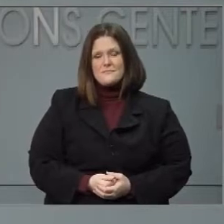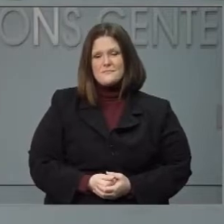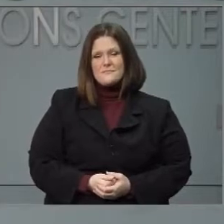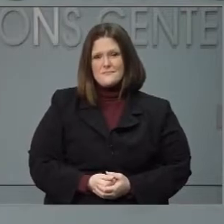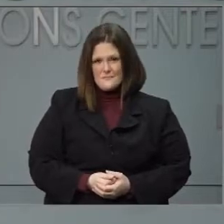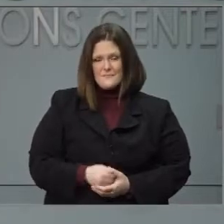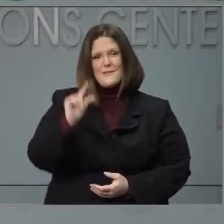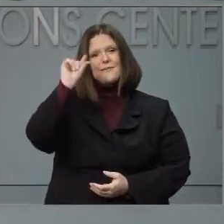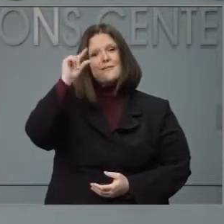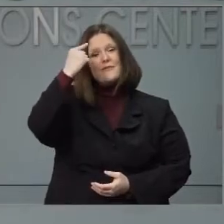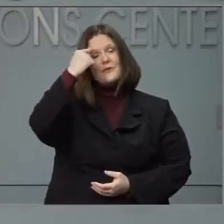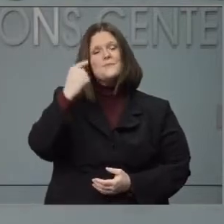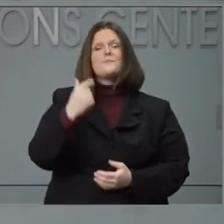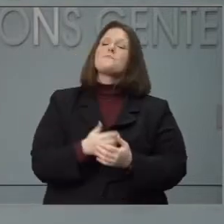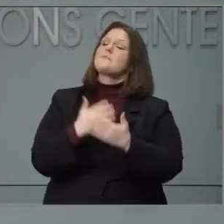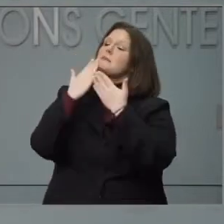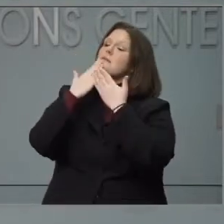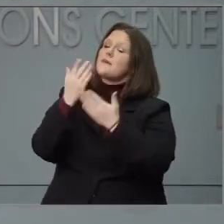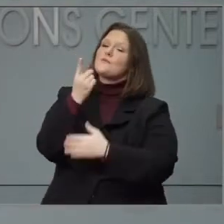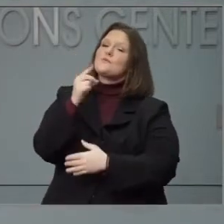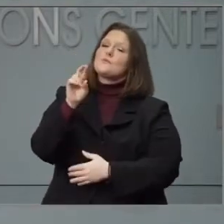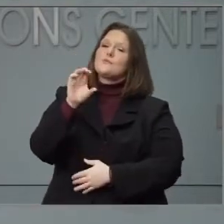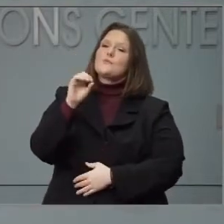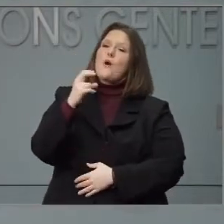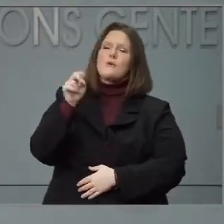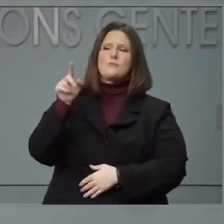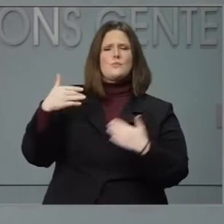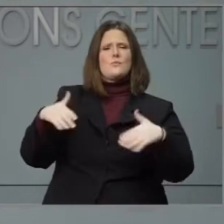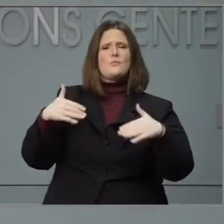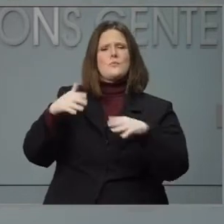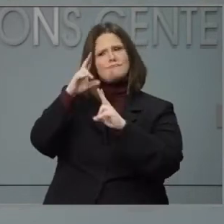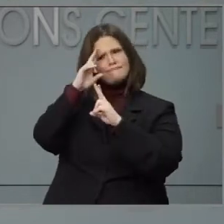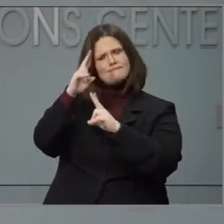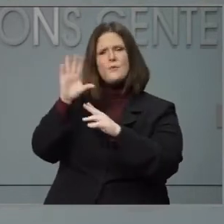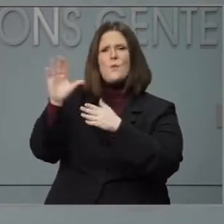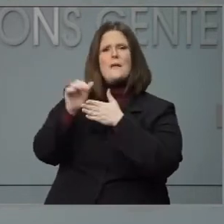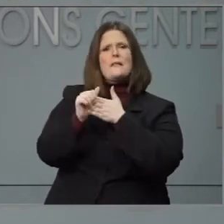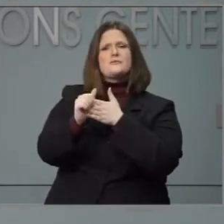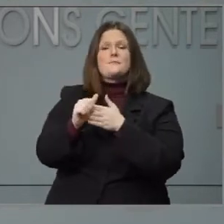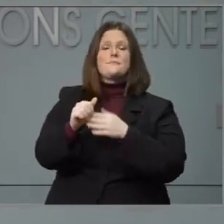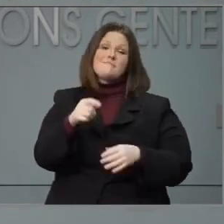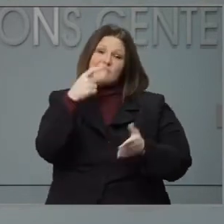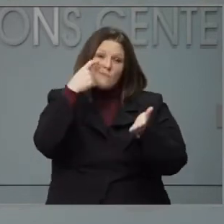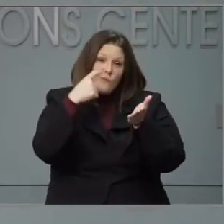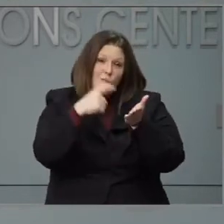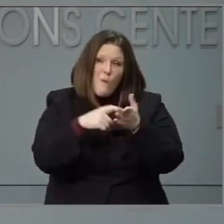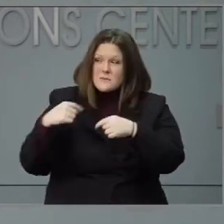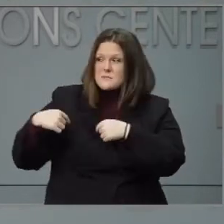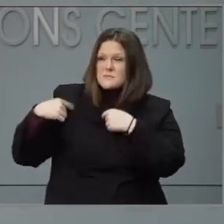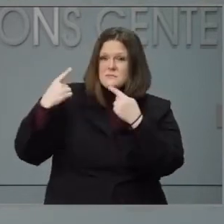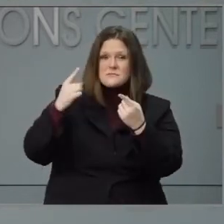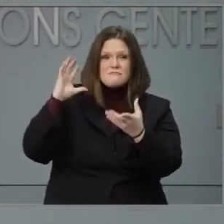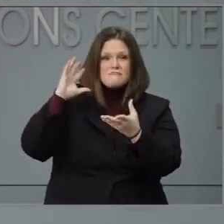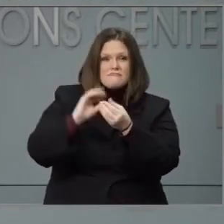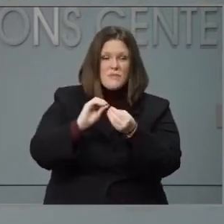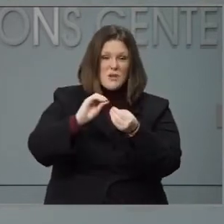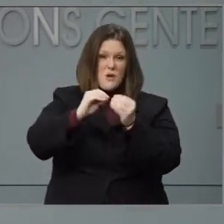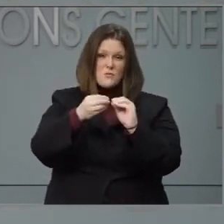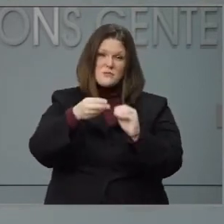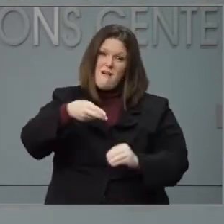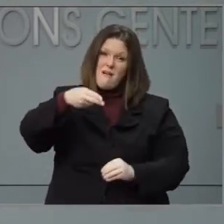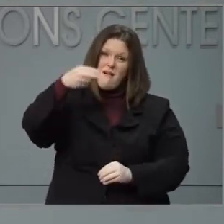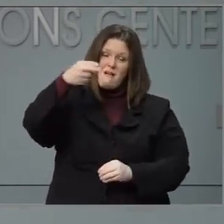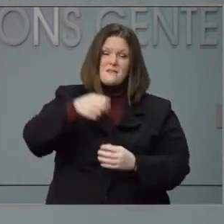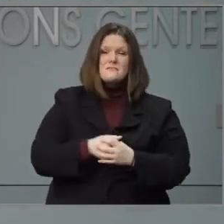Thank you Dr. Cohen and for your leadership. As you can see these numbers are too high. Considering our trends